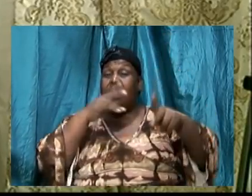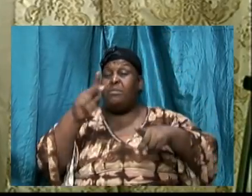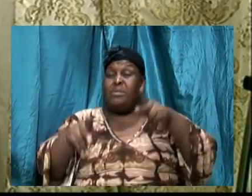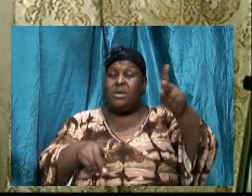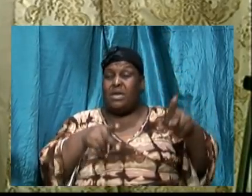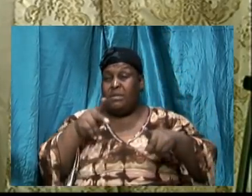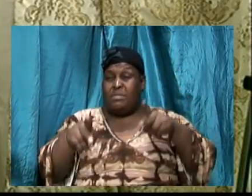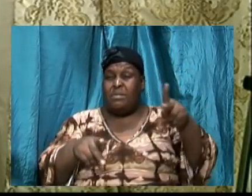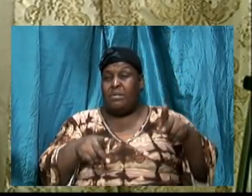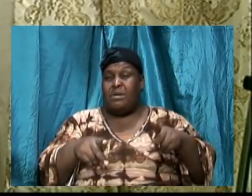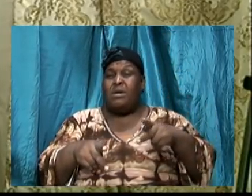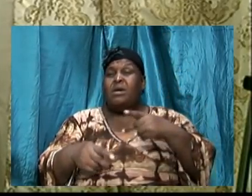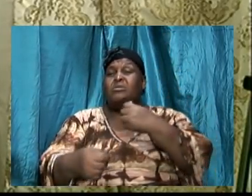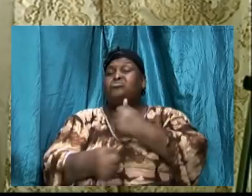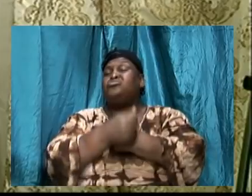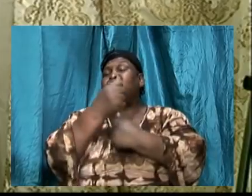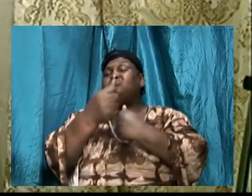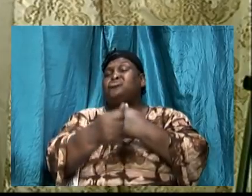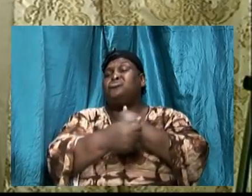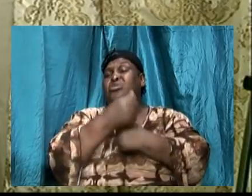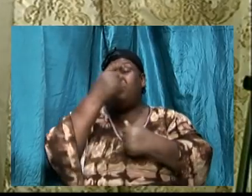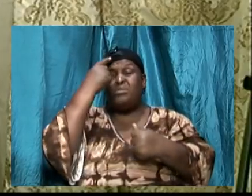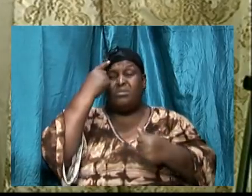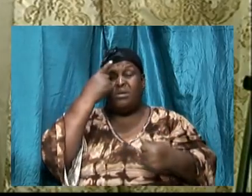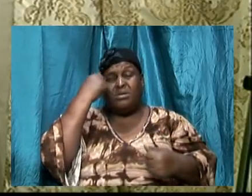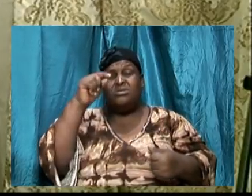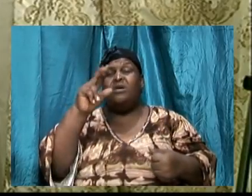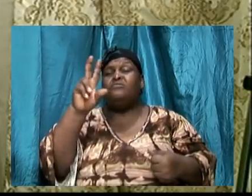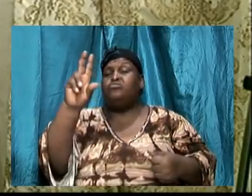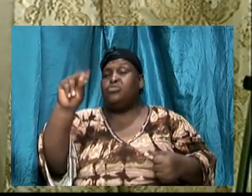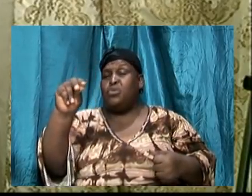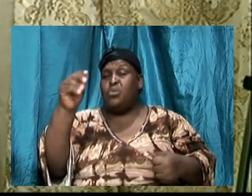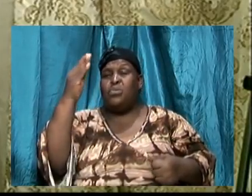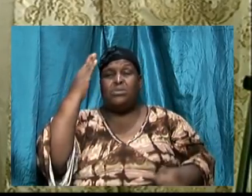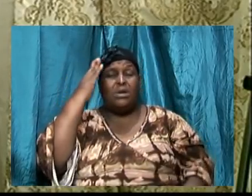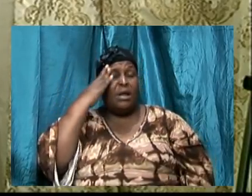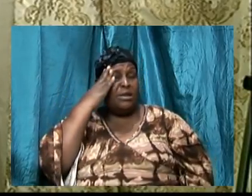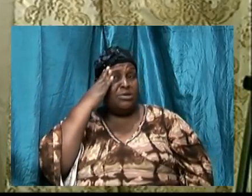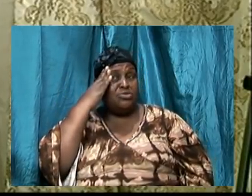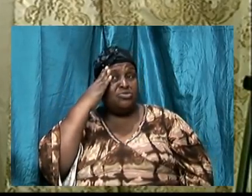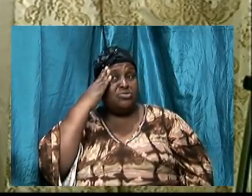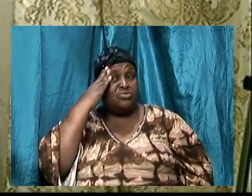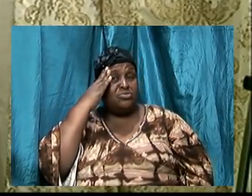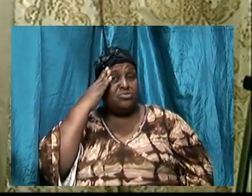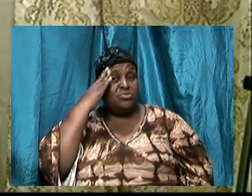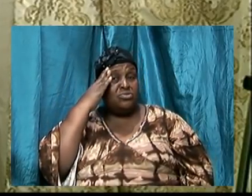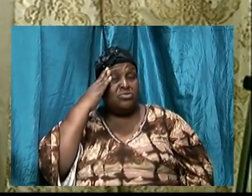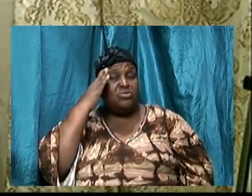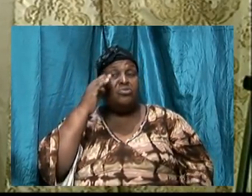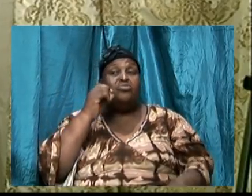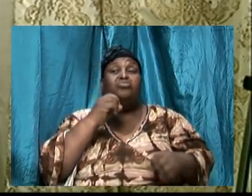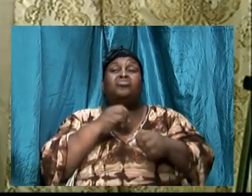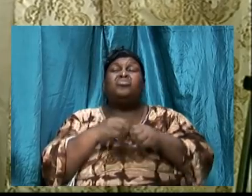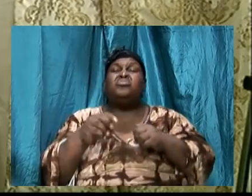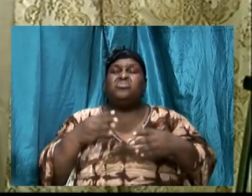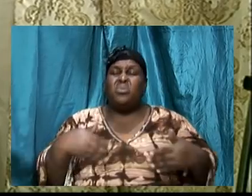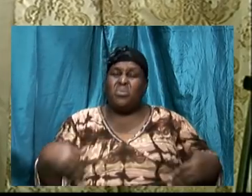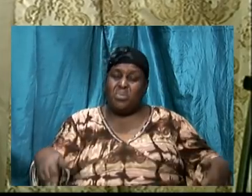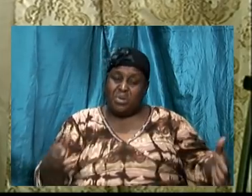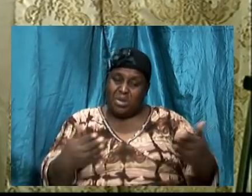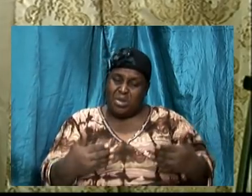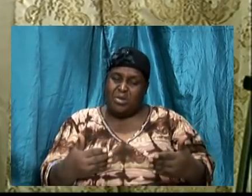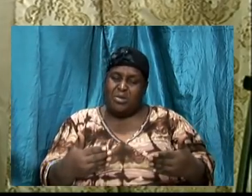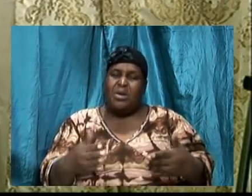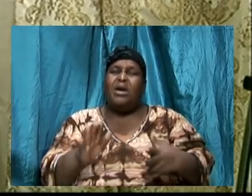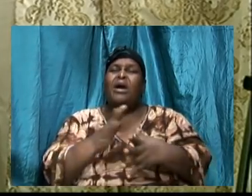destroyed for lack of knowledge. So we are here and we are sharing and we are